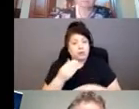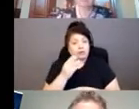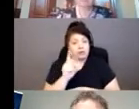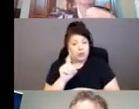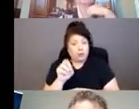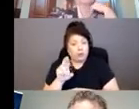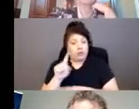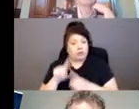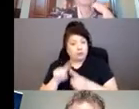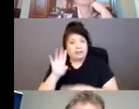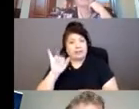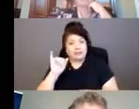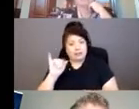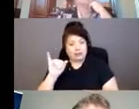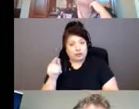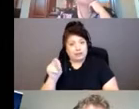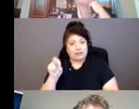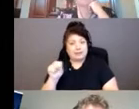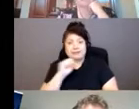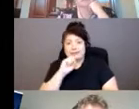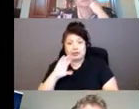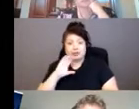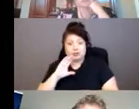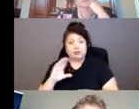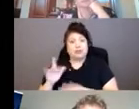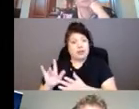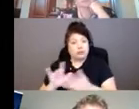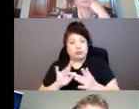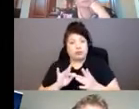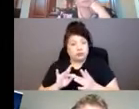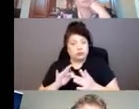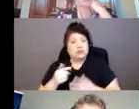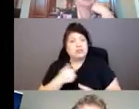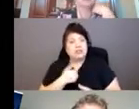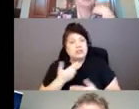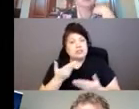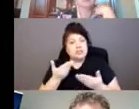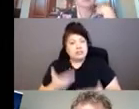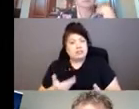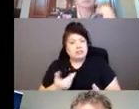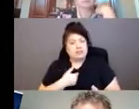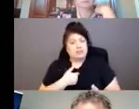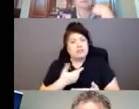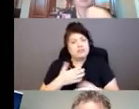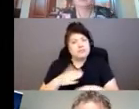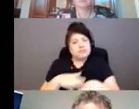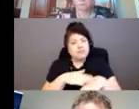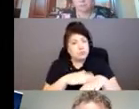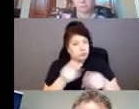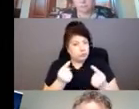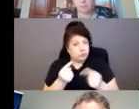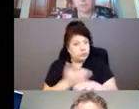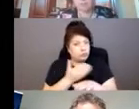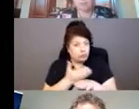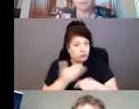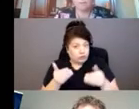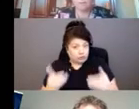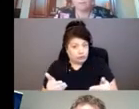Indigenous Senior Community Outreach. Now I'd like to take care of some housekeeping items before we get started.